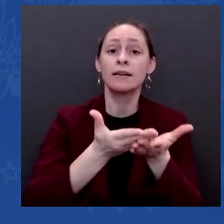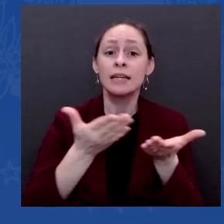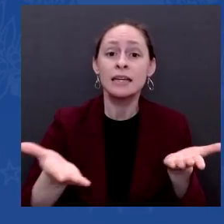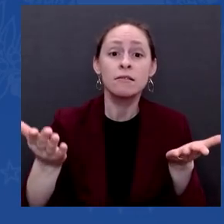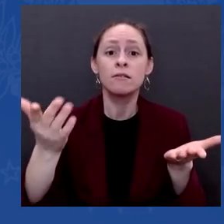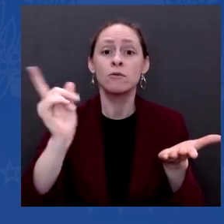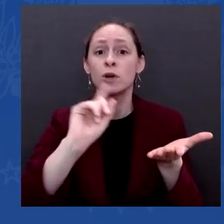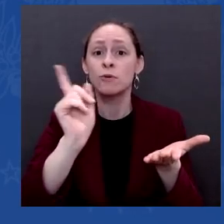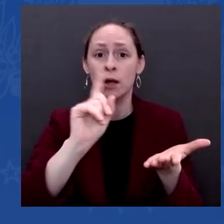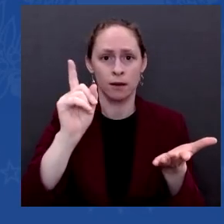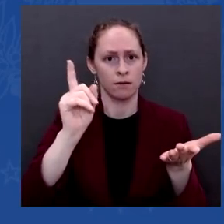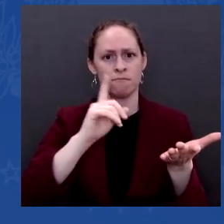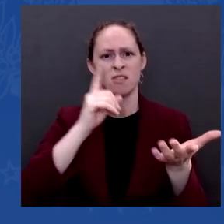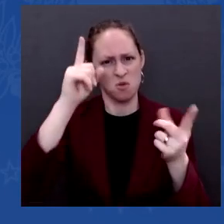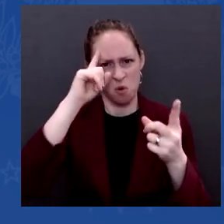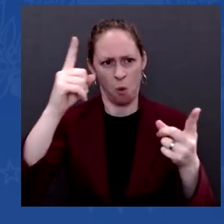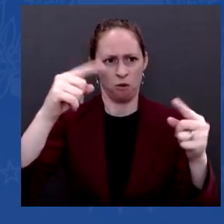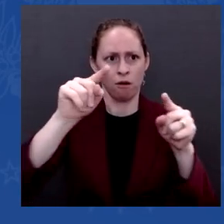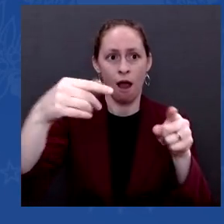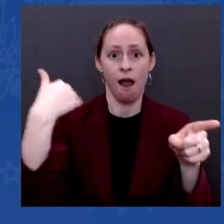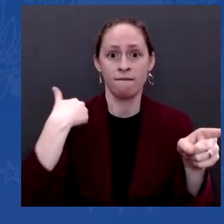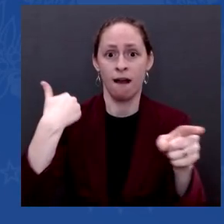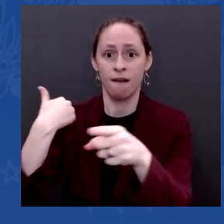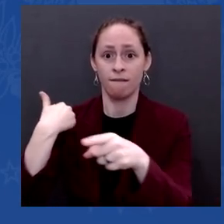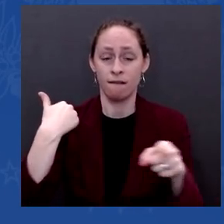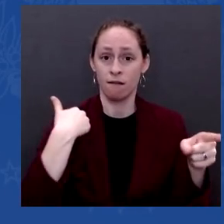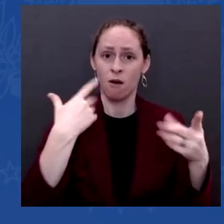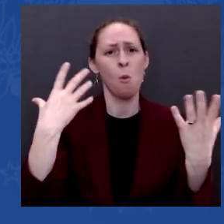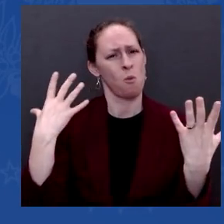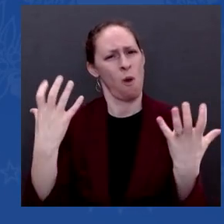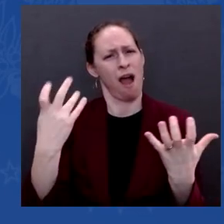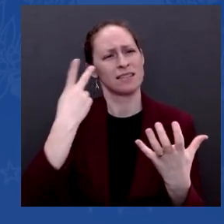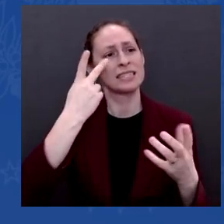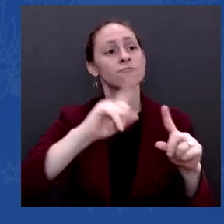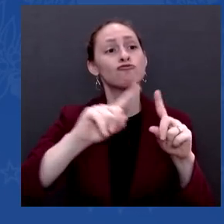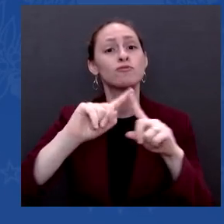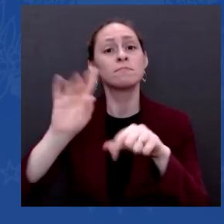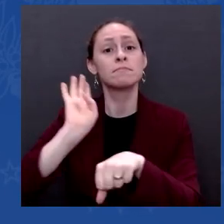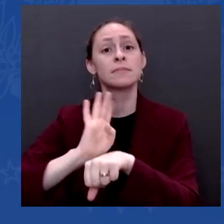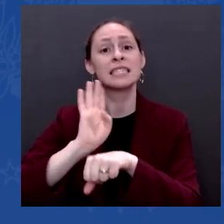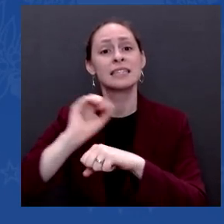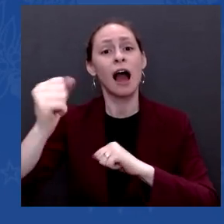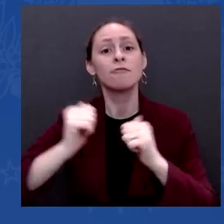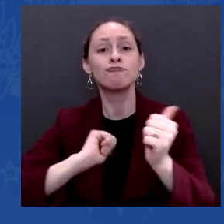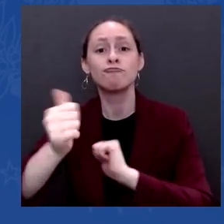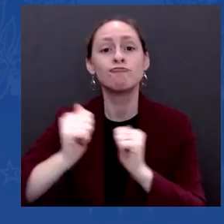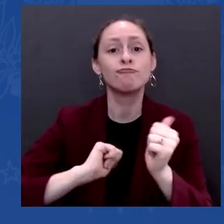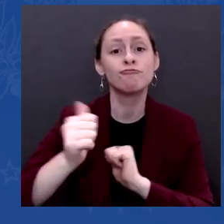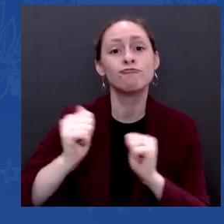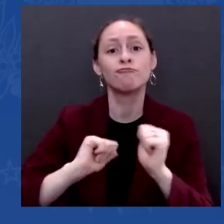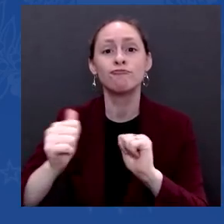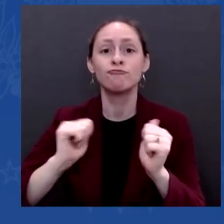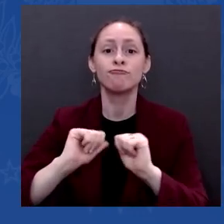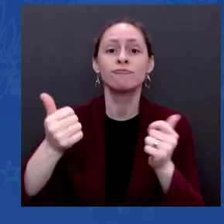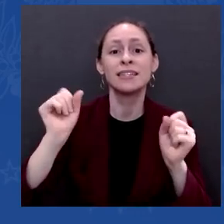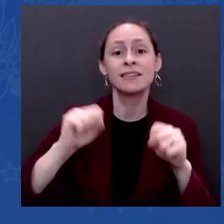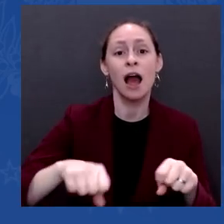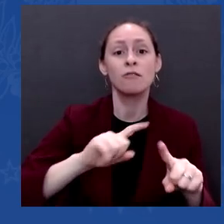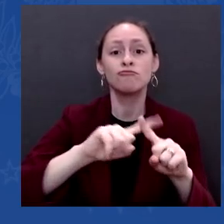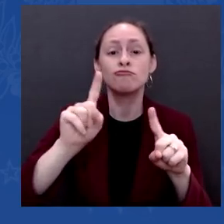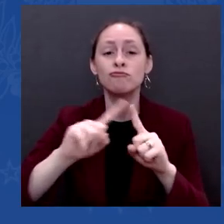goods can get to market faster and cheaper. I've laid out a three-part plan to do just that. First,